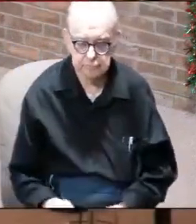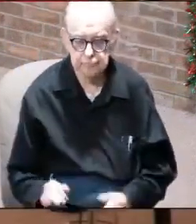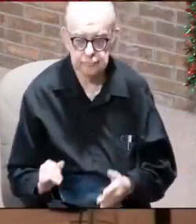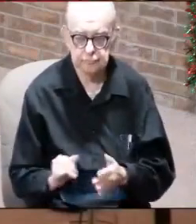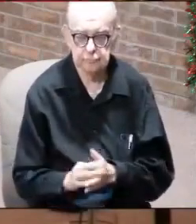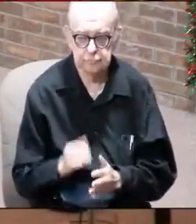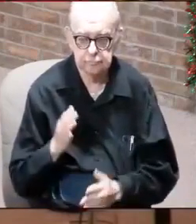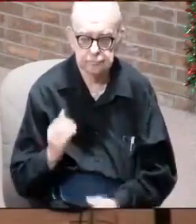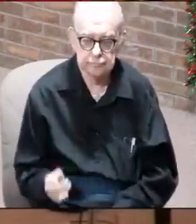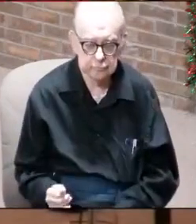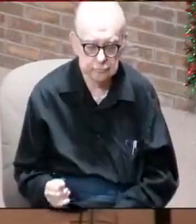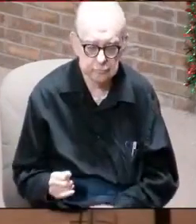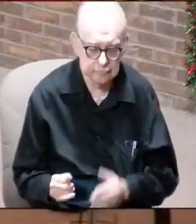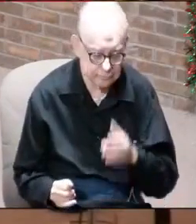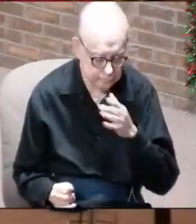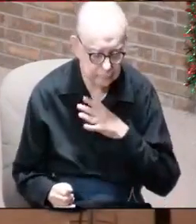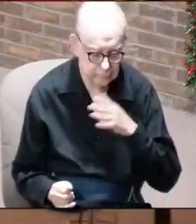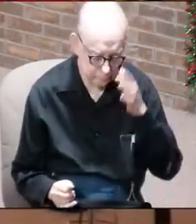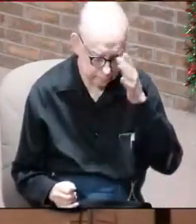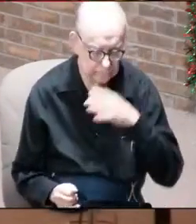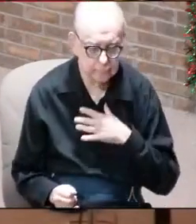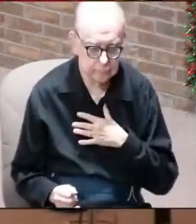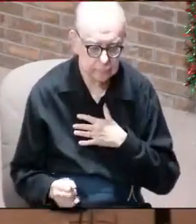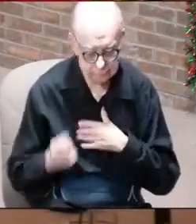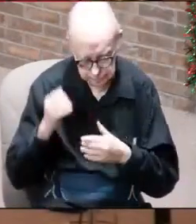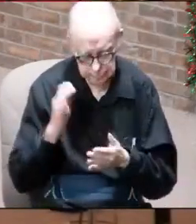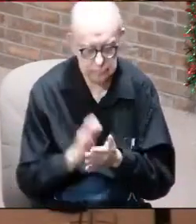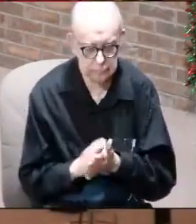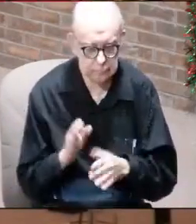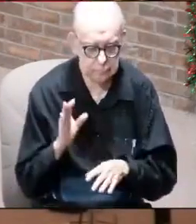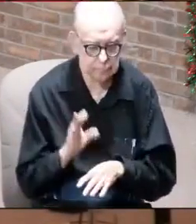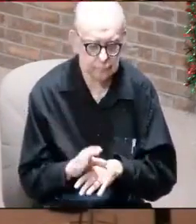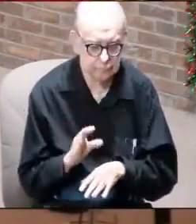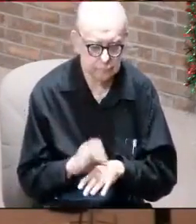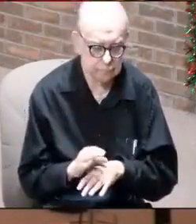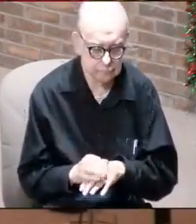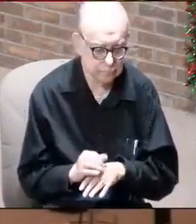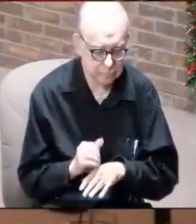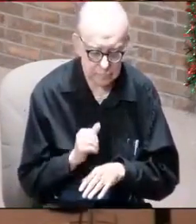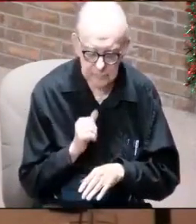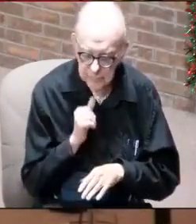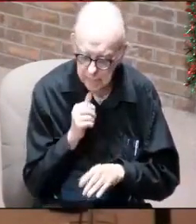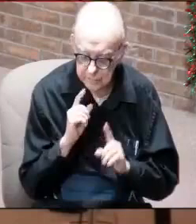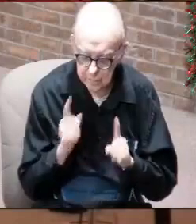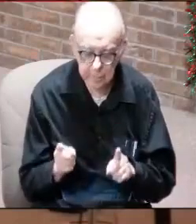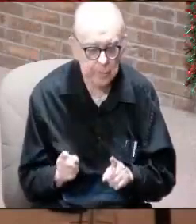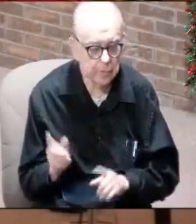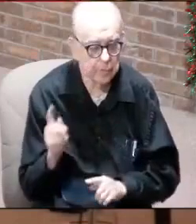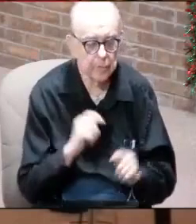This is why, ladies and gentlemen, I believe that the church doesn't go through the tribulation.